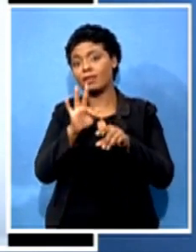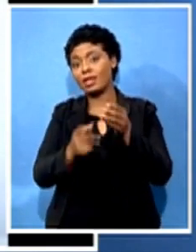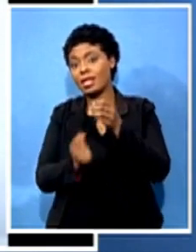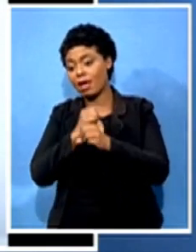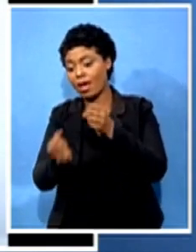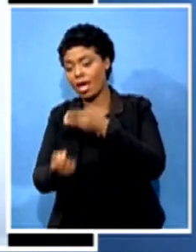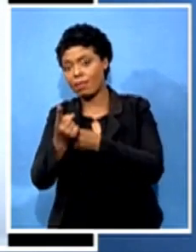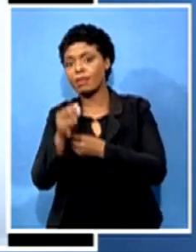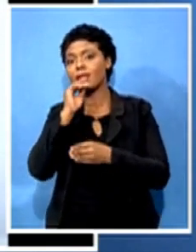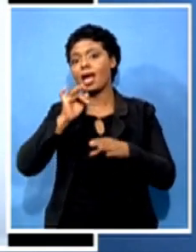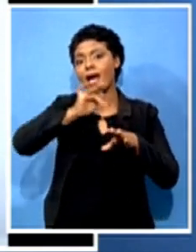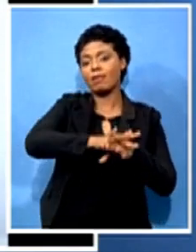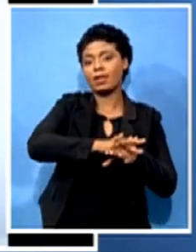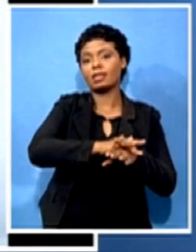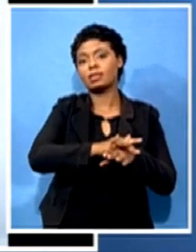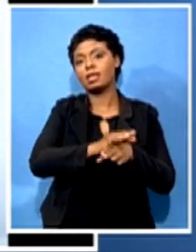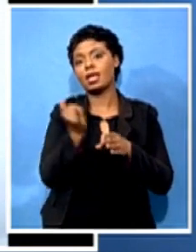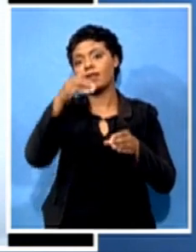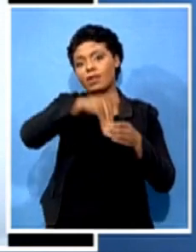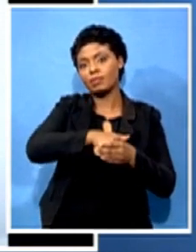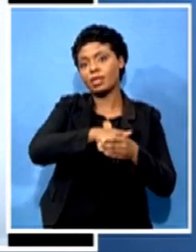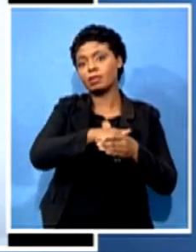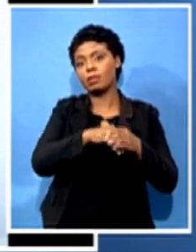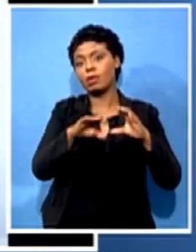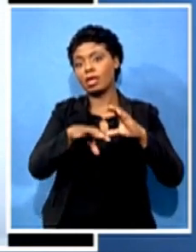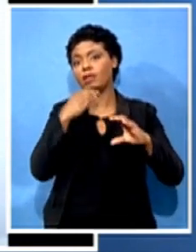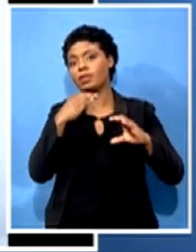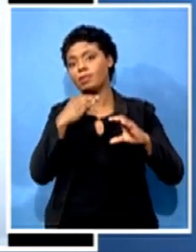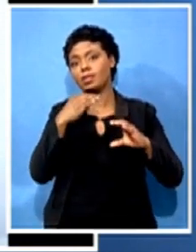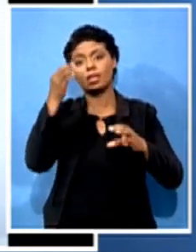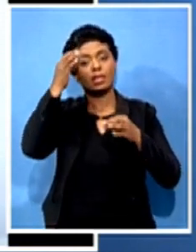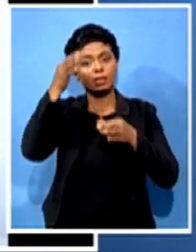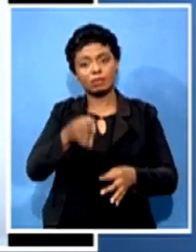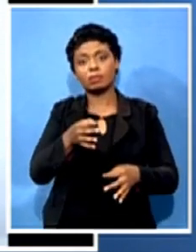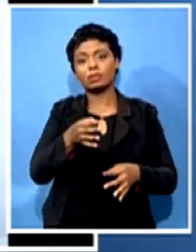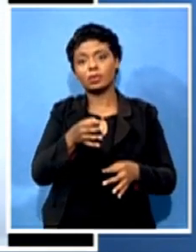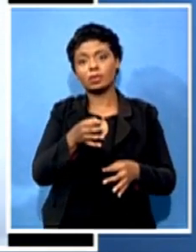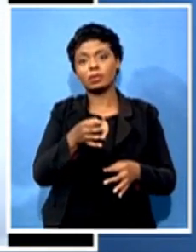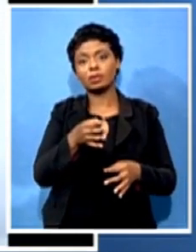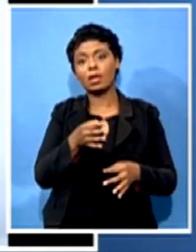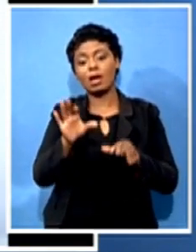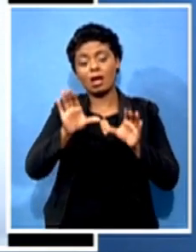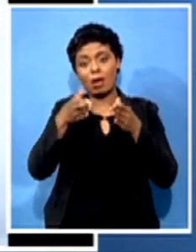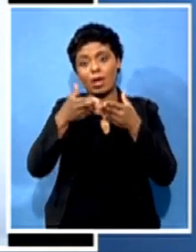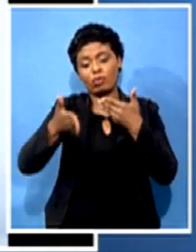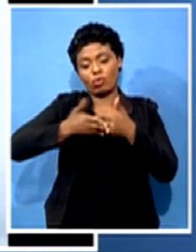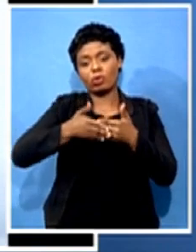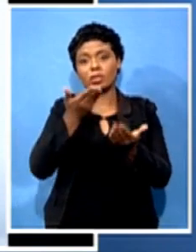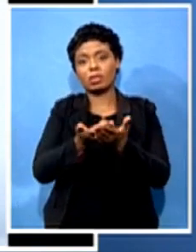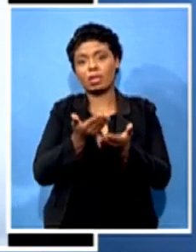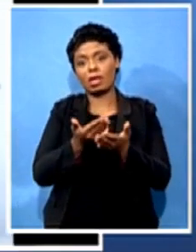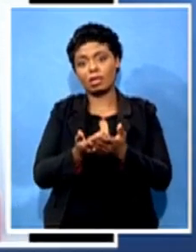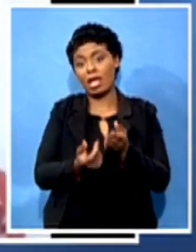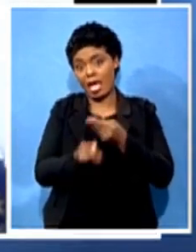decisions. And in the end, it may, you know, lead to certain companies closing down. And, you know, this has actually happened. So